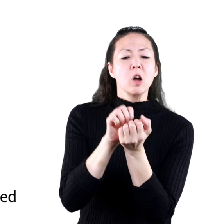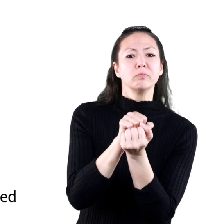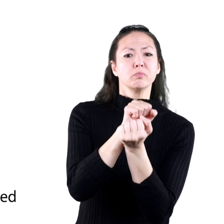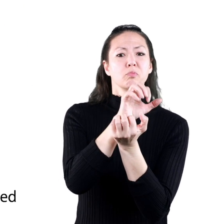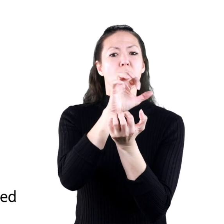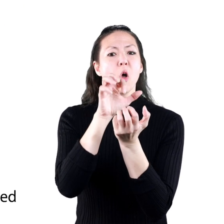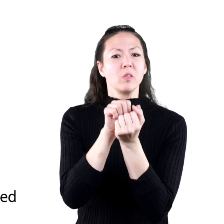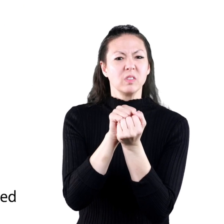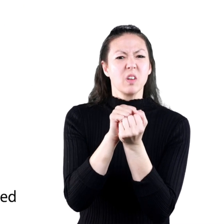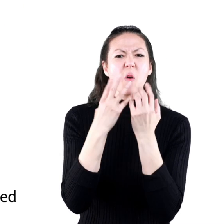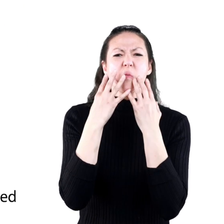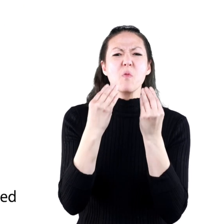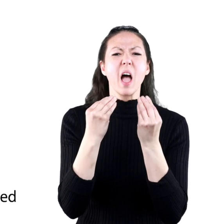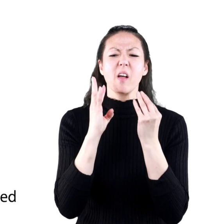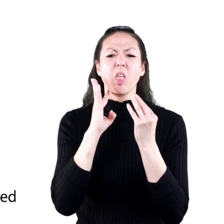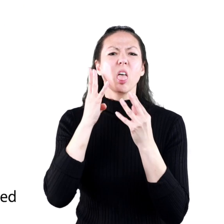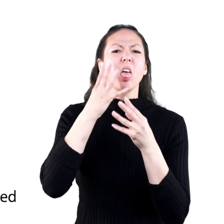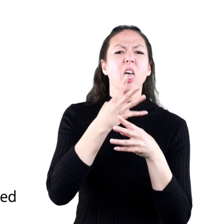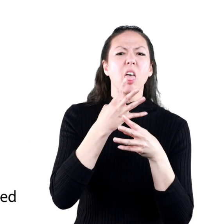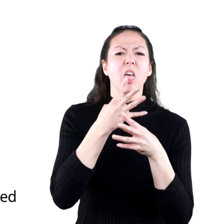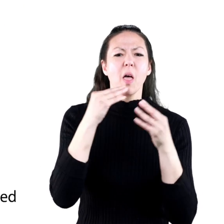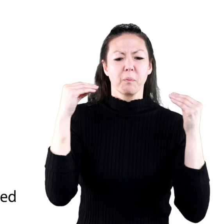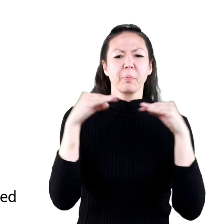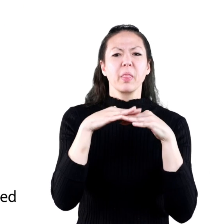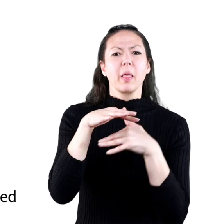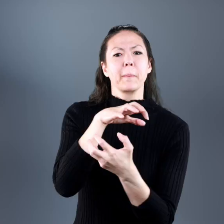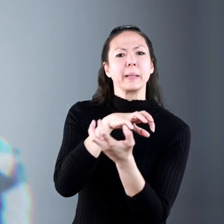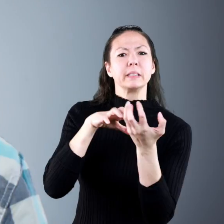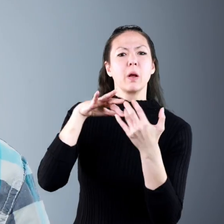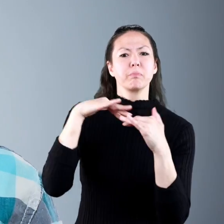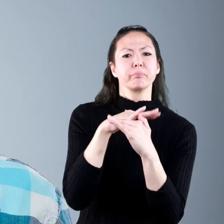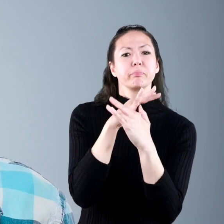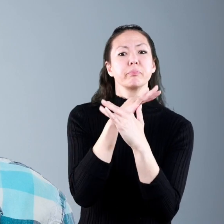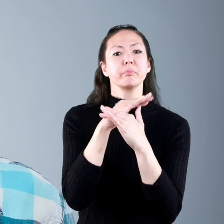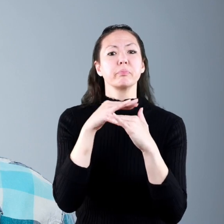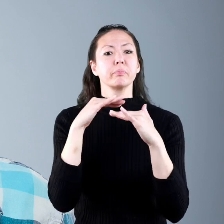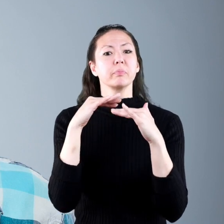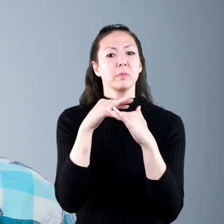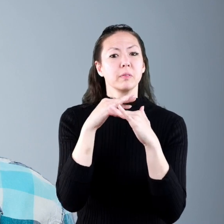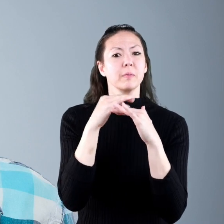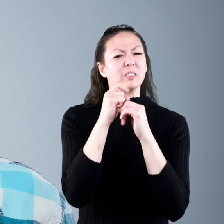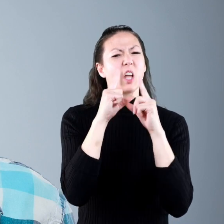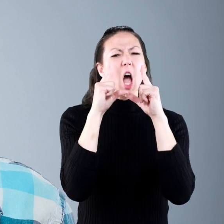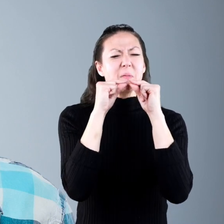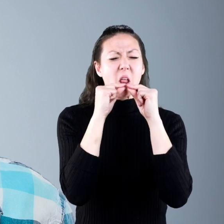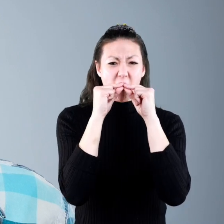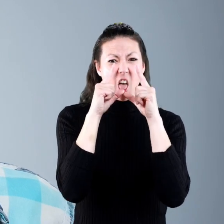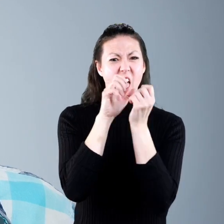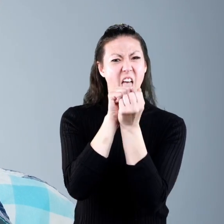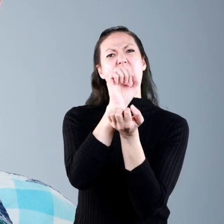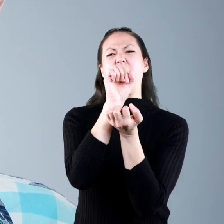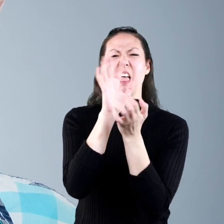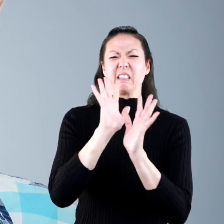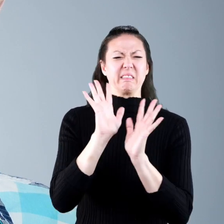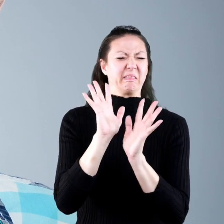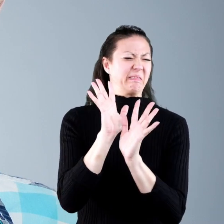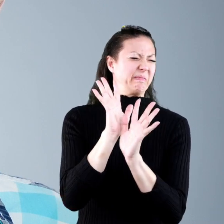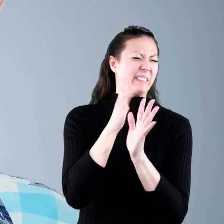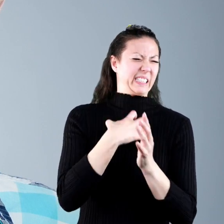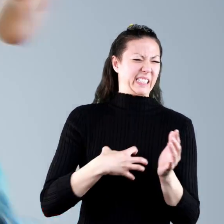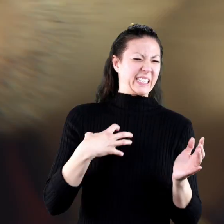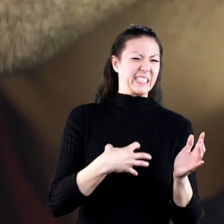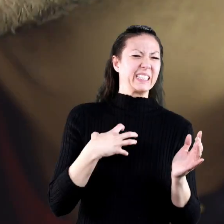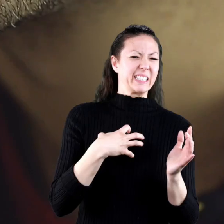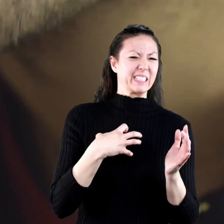combines with the gooey food mixture to become bolus. And no chewing with your mouth open. No one wants to see